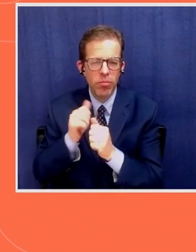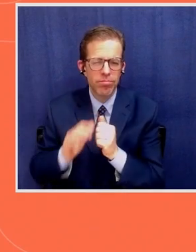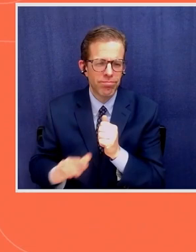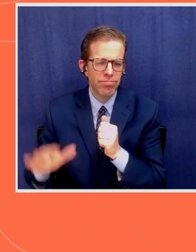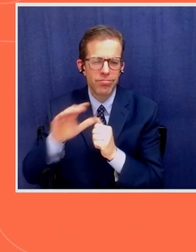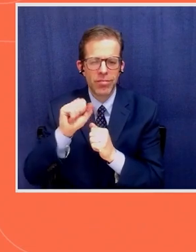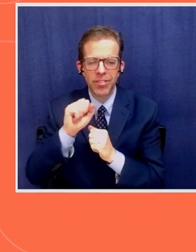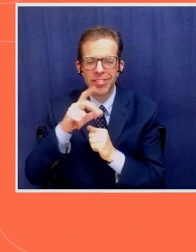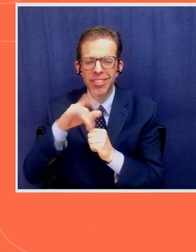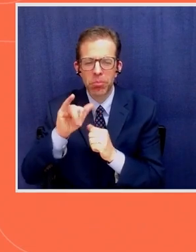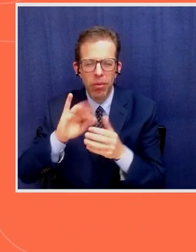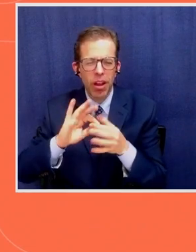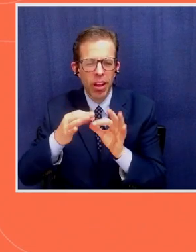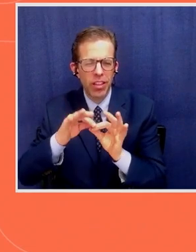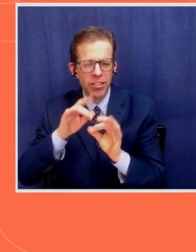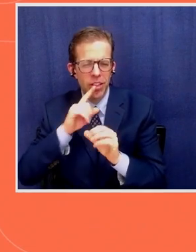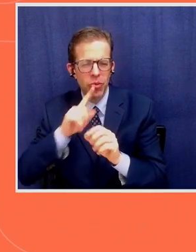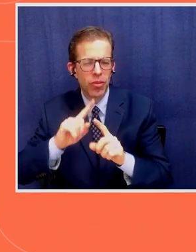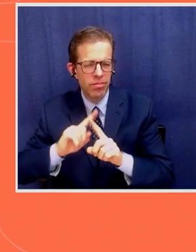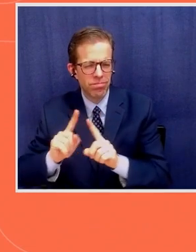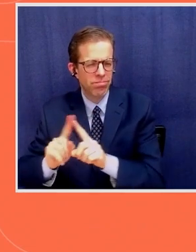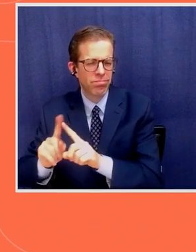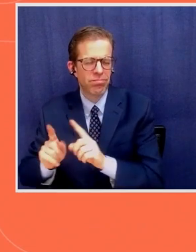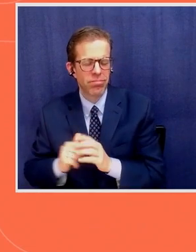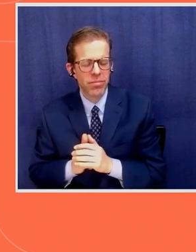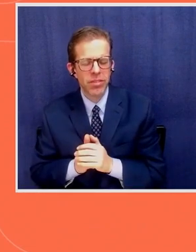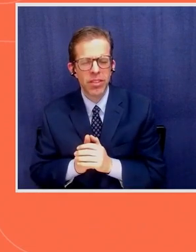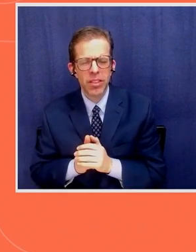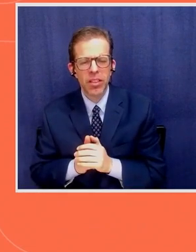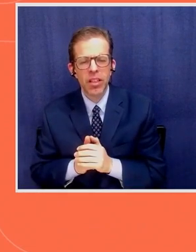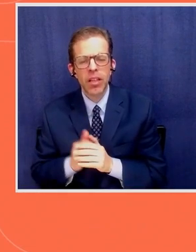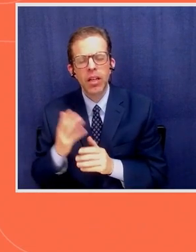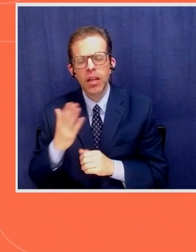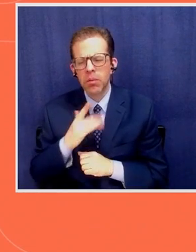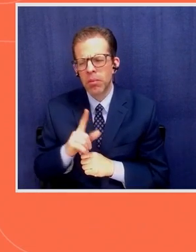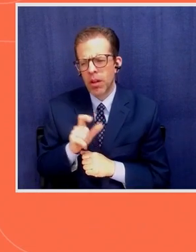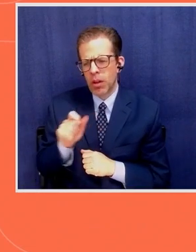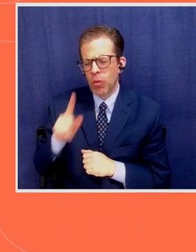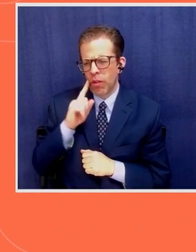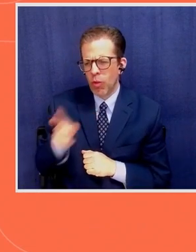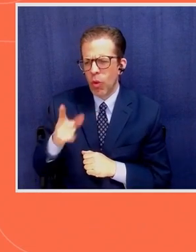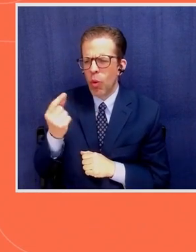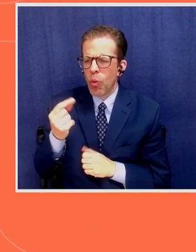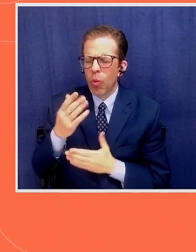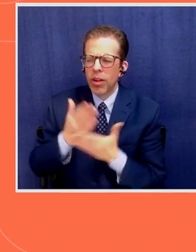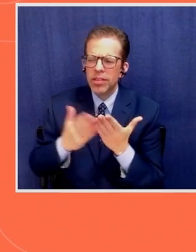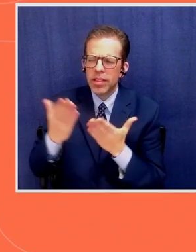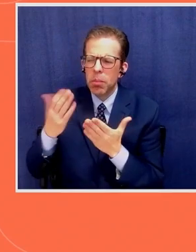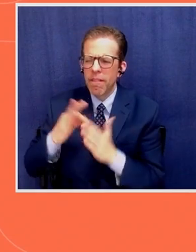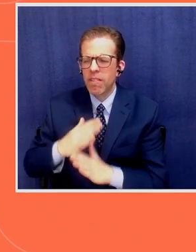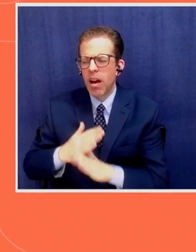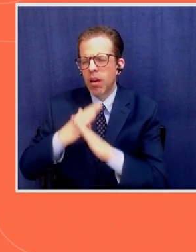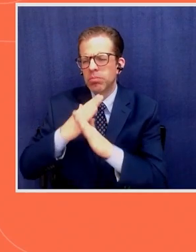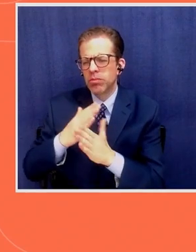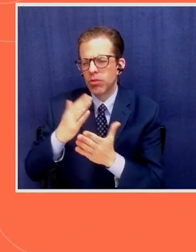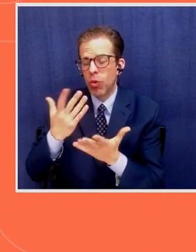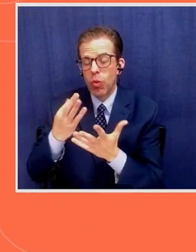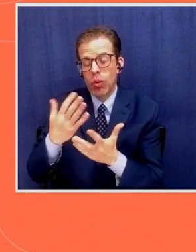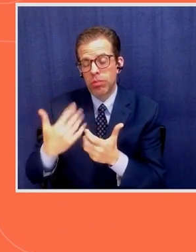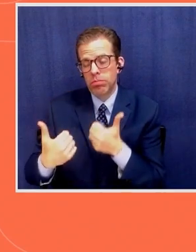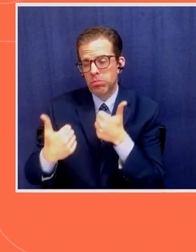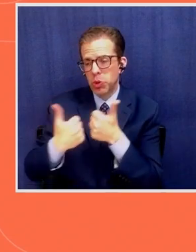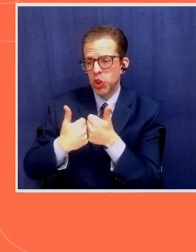chains. So my question is, what are some obstacles perhaps or some challenges